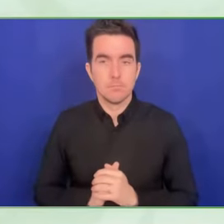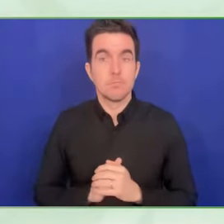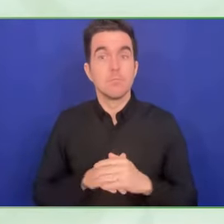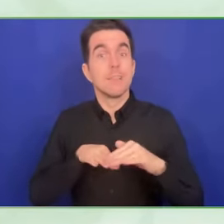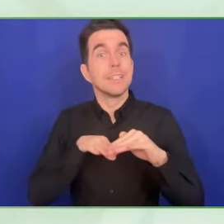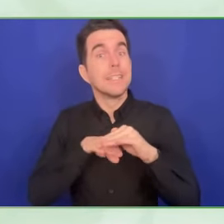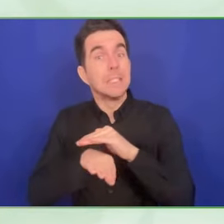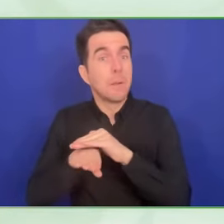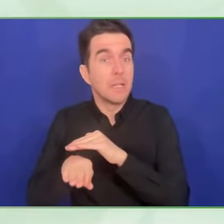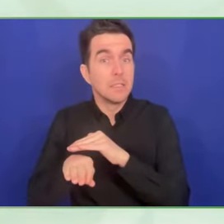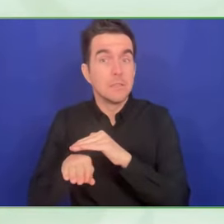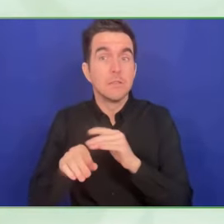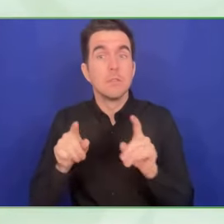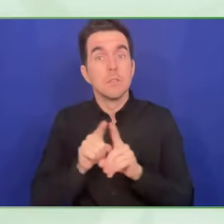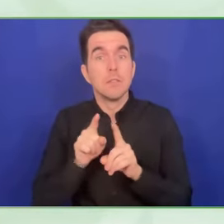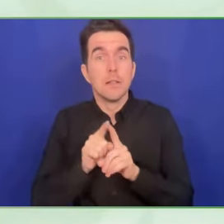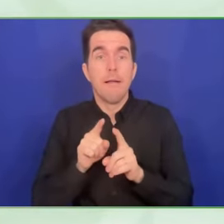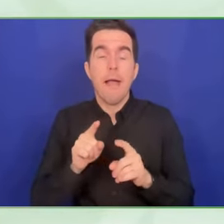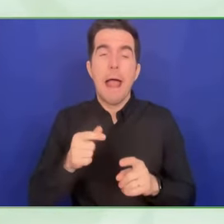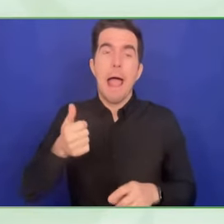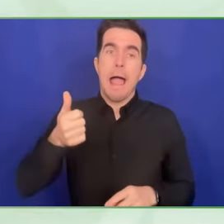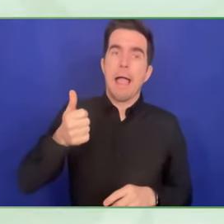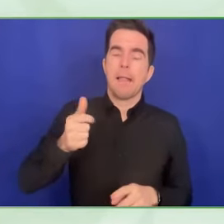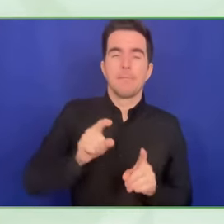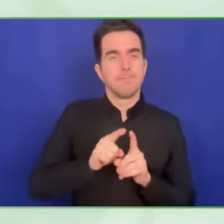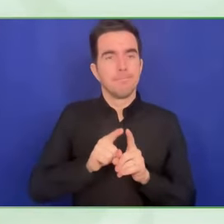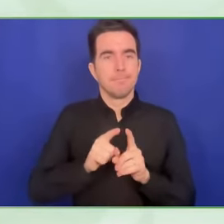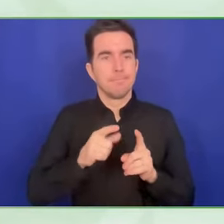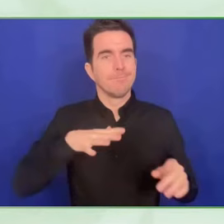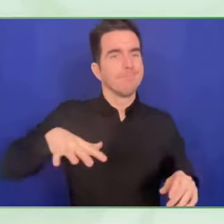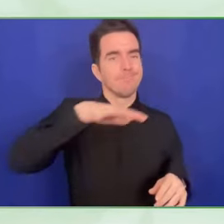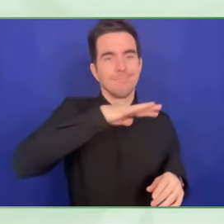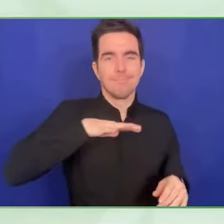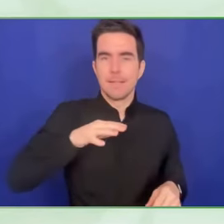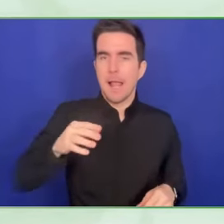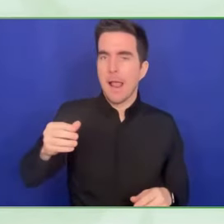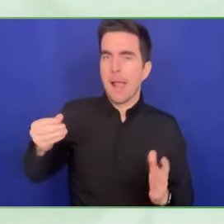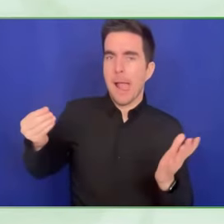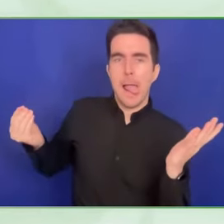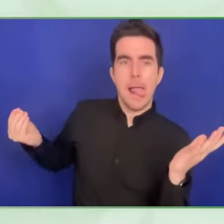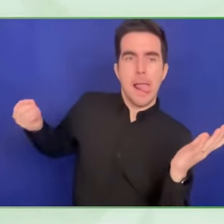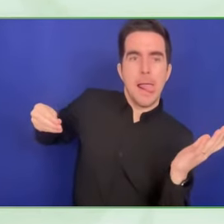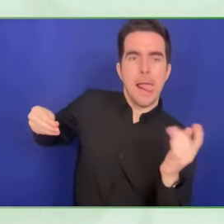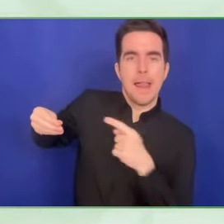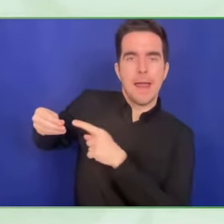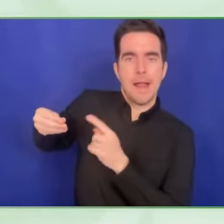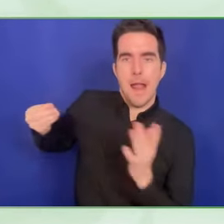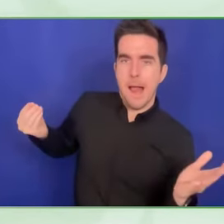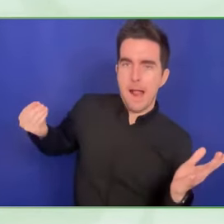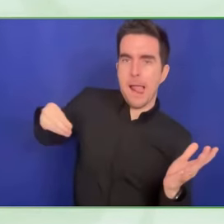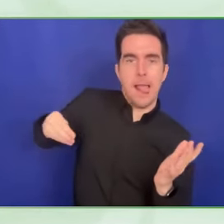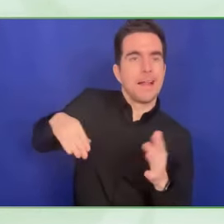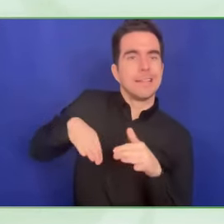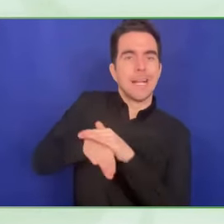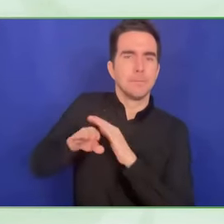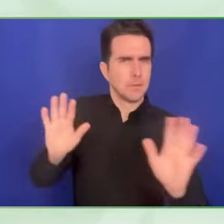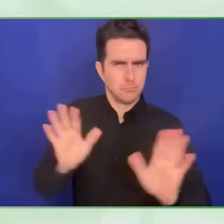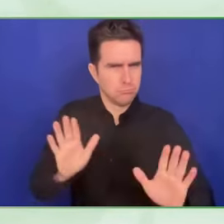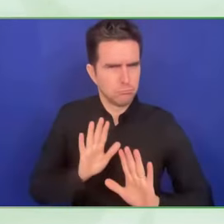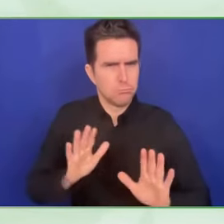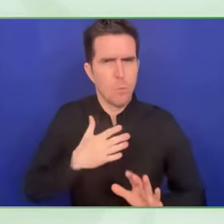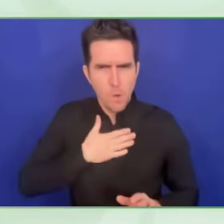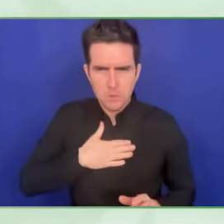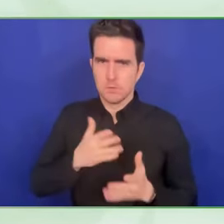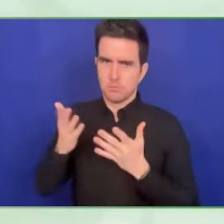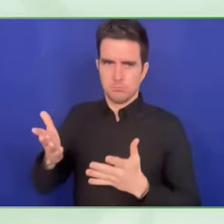intellectual or whatever. So, we can create products from the very beginning taking into account these issues, right?